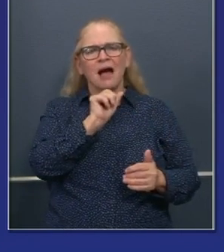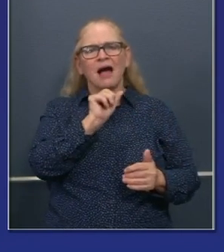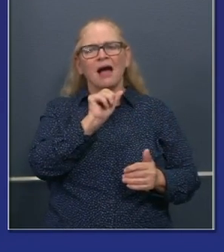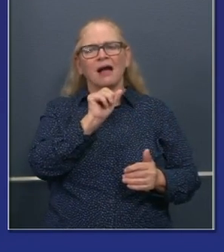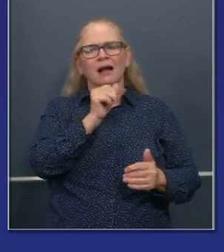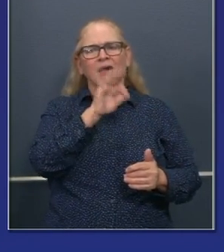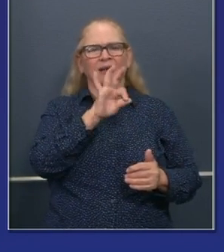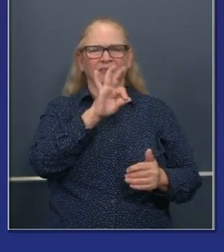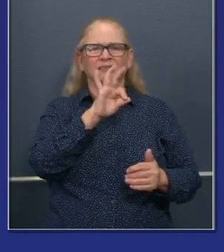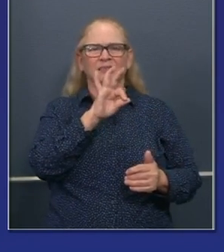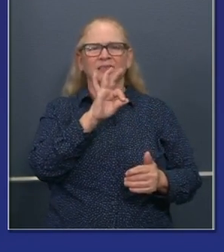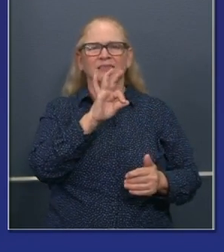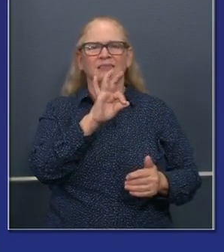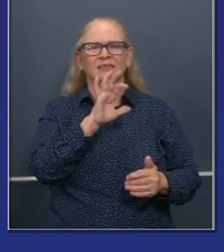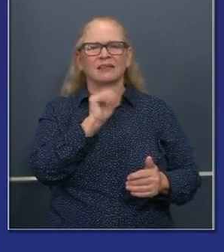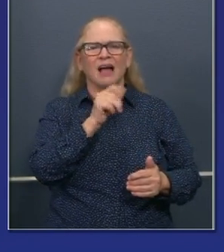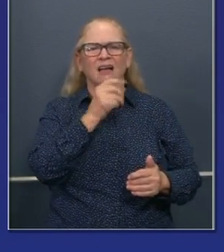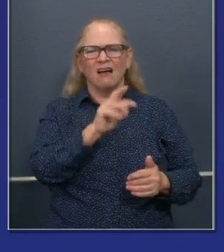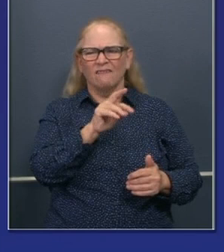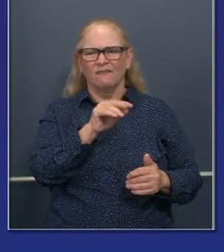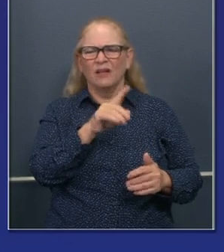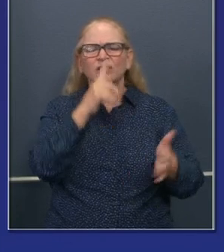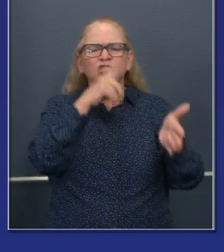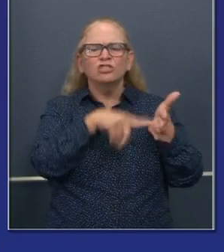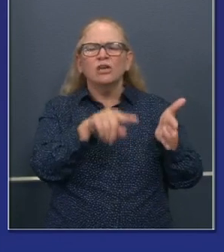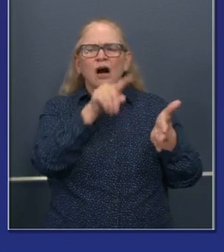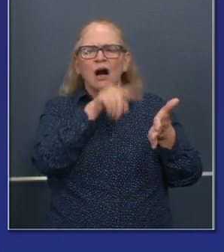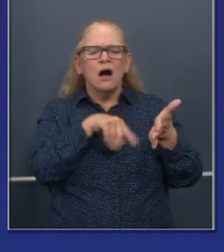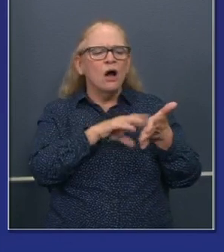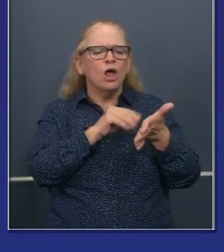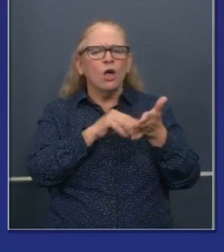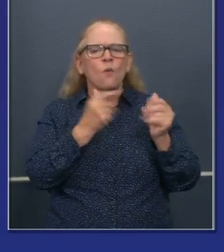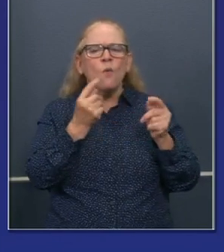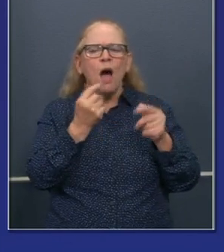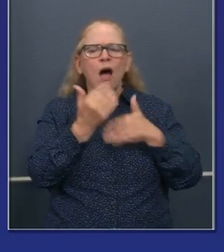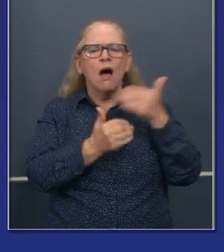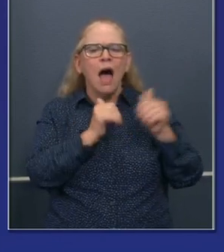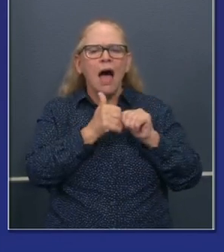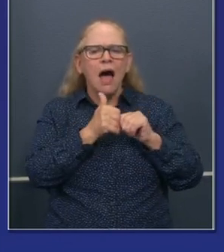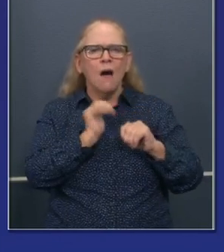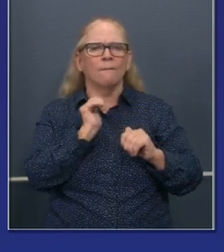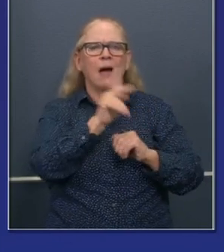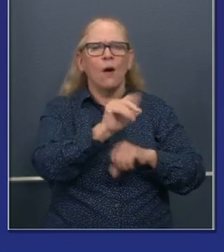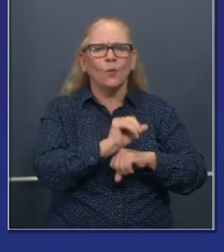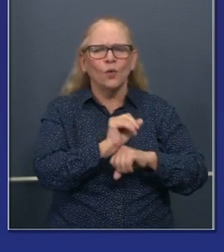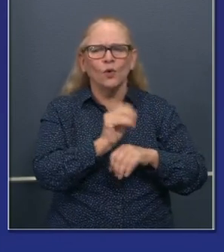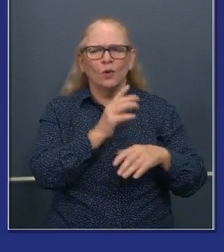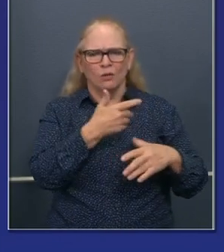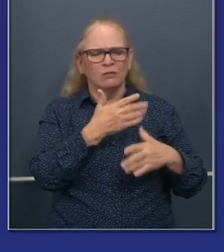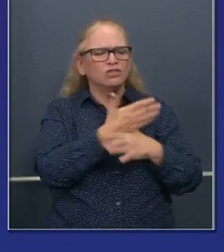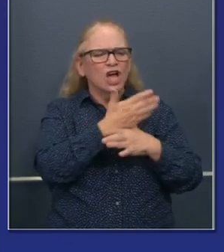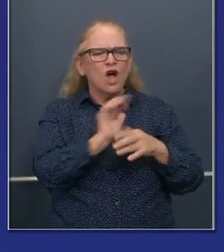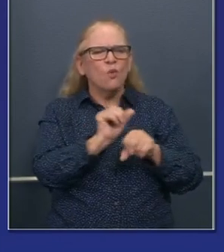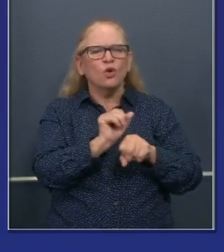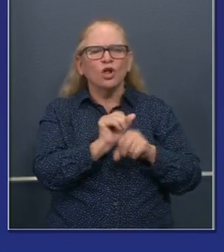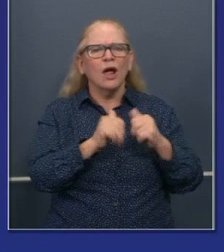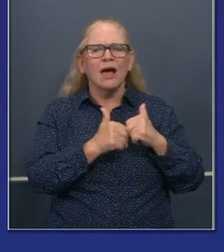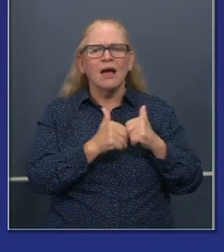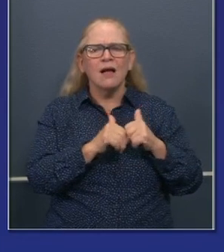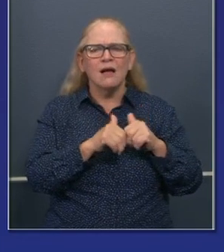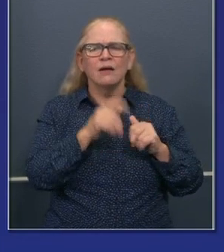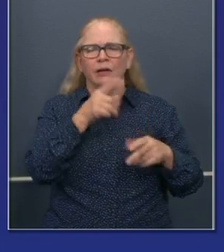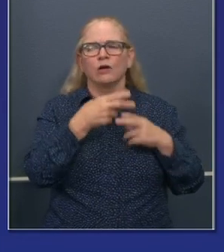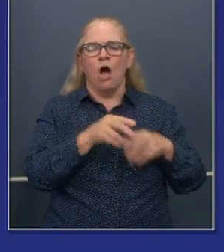about this work share program already paying dividends. It is an employment insurance program.